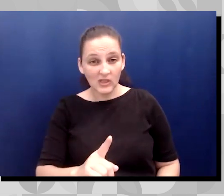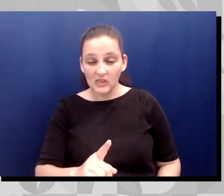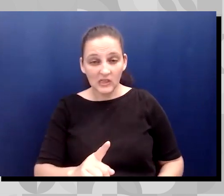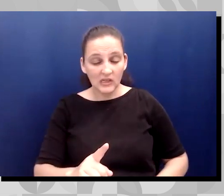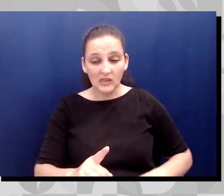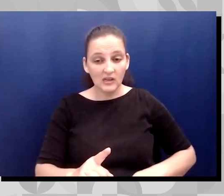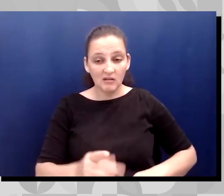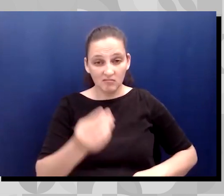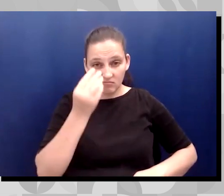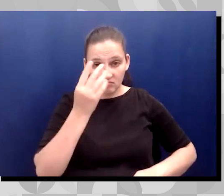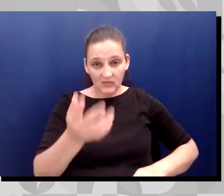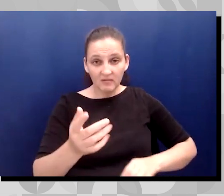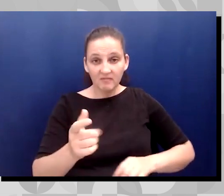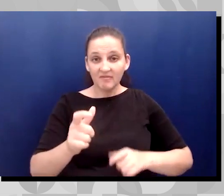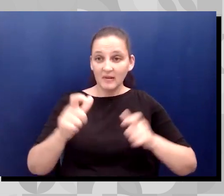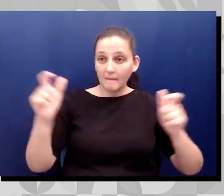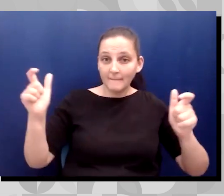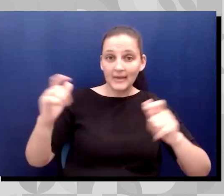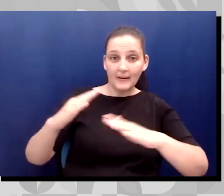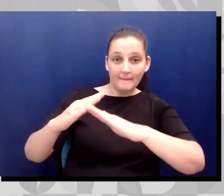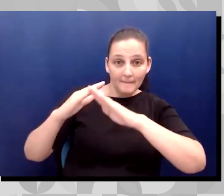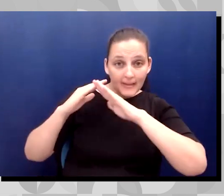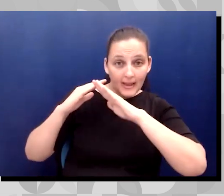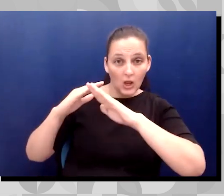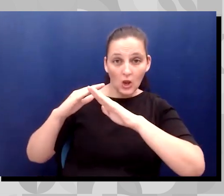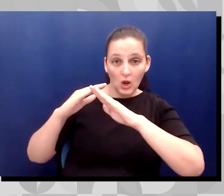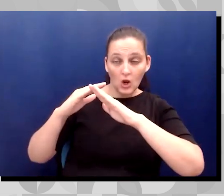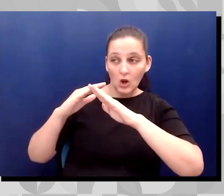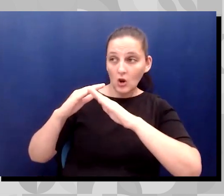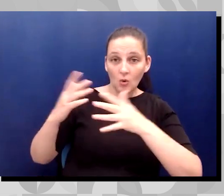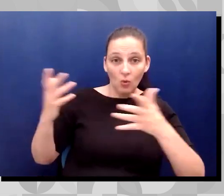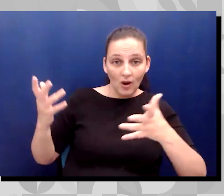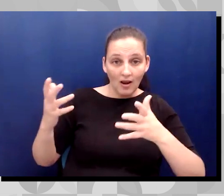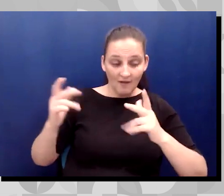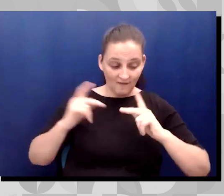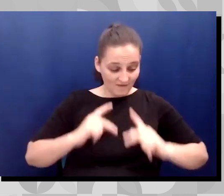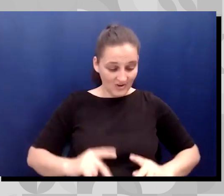have faced in my life is actually